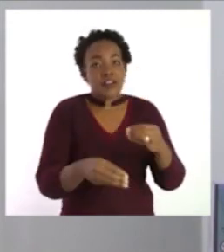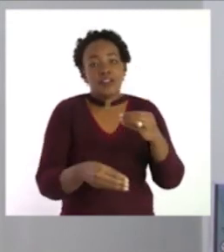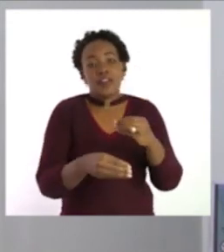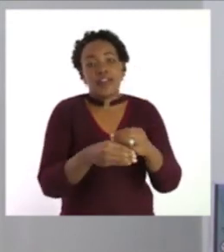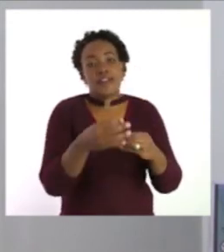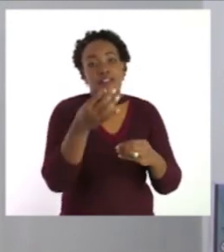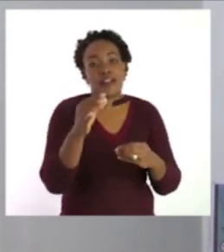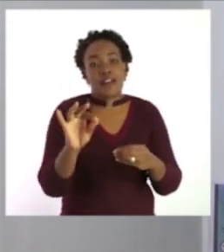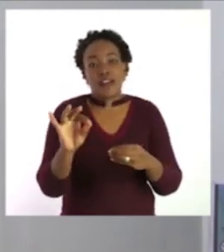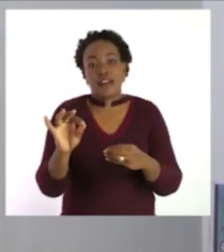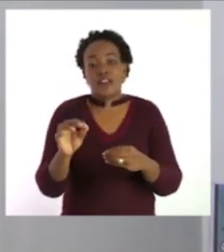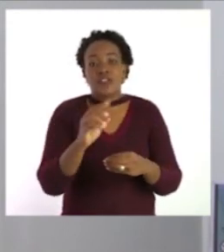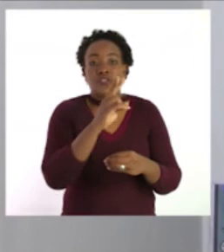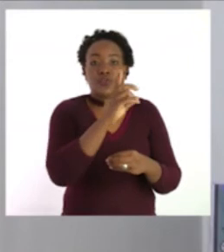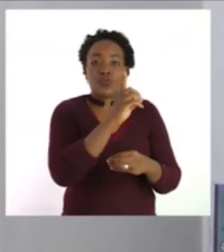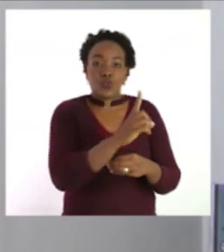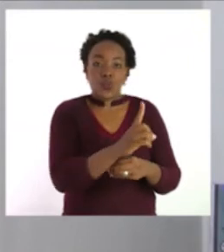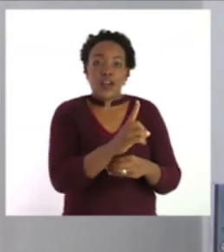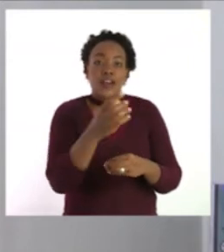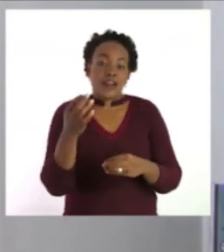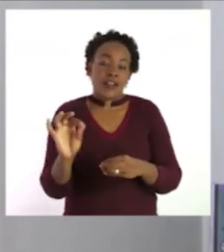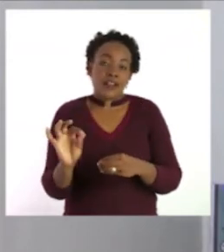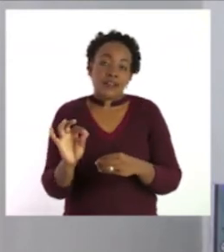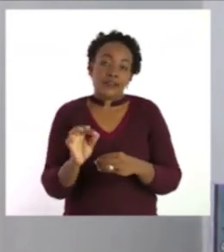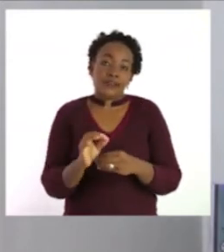equals to 18.